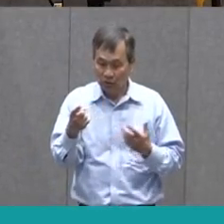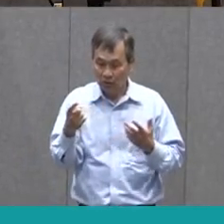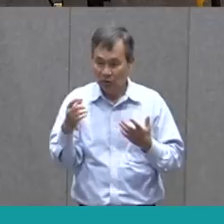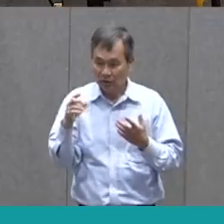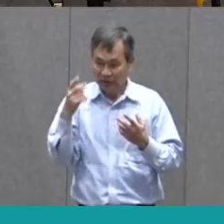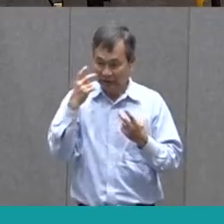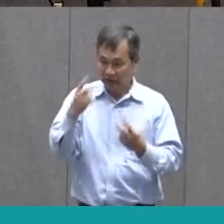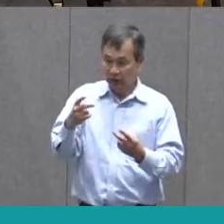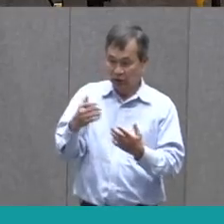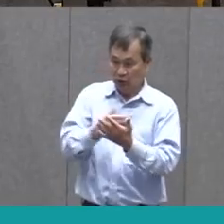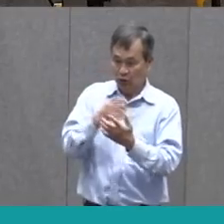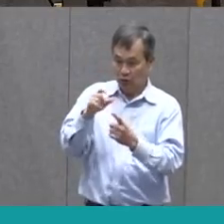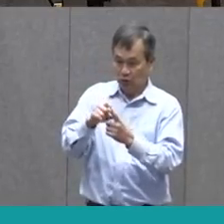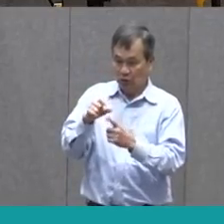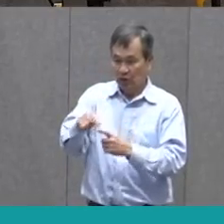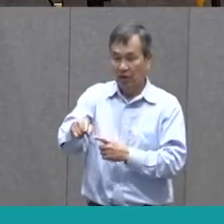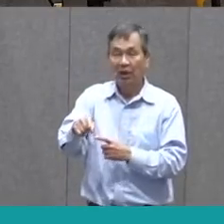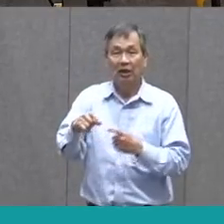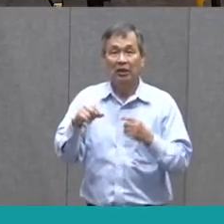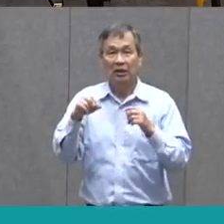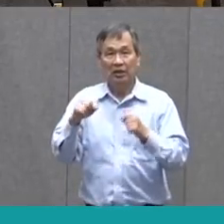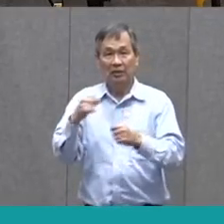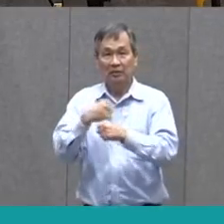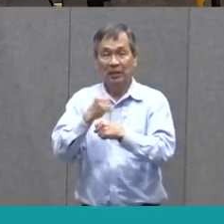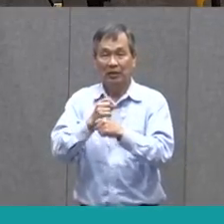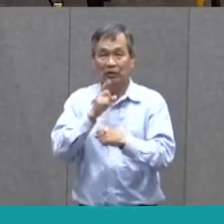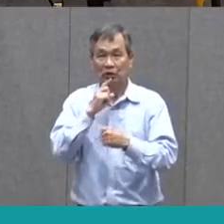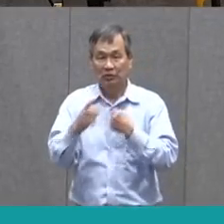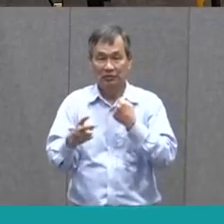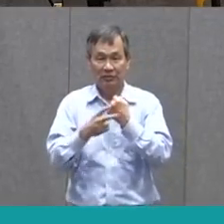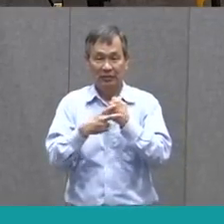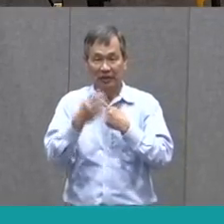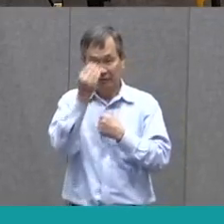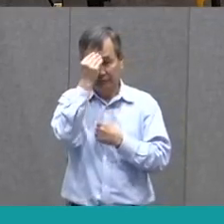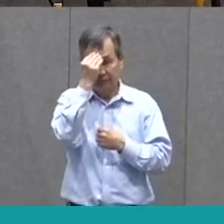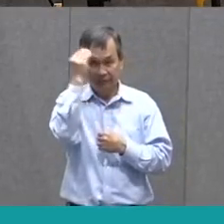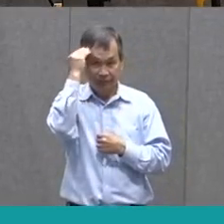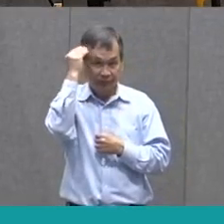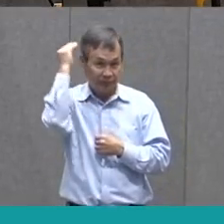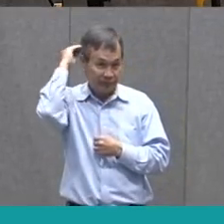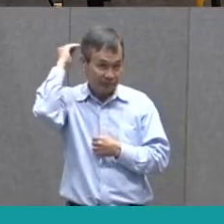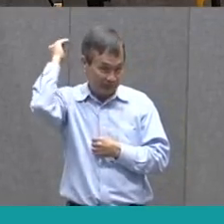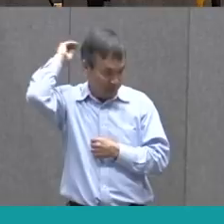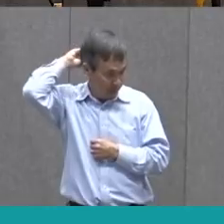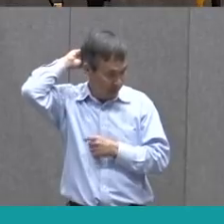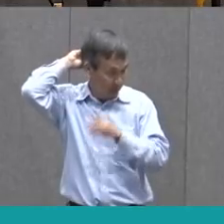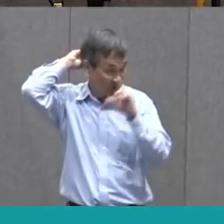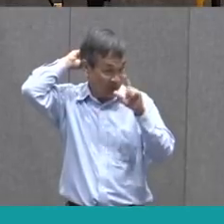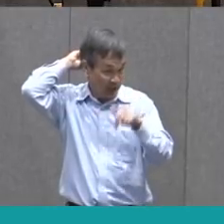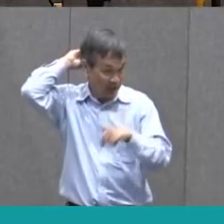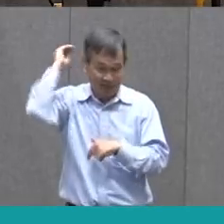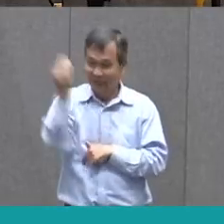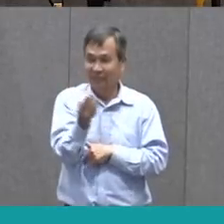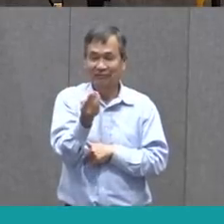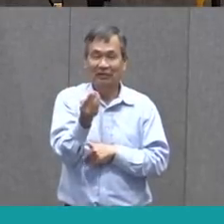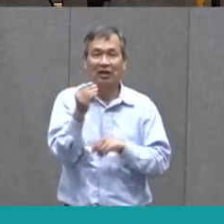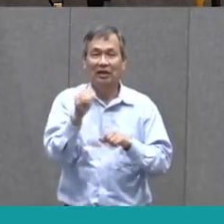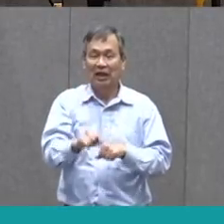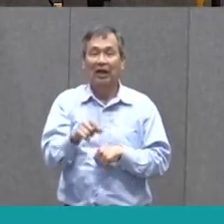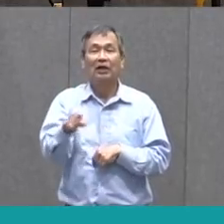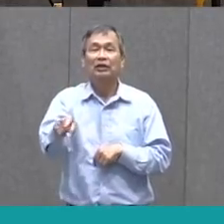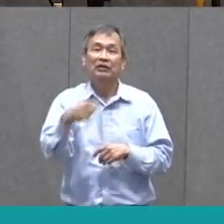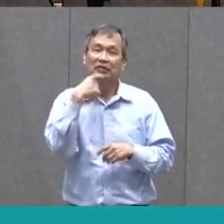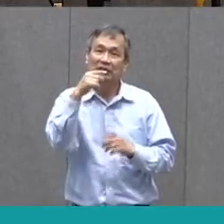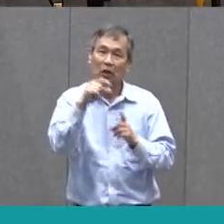and to store them in a way our brain can find them later and use them, we need to say that word over and